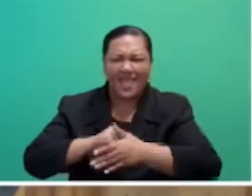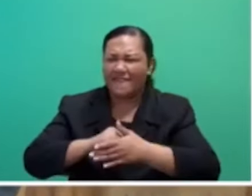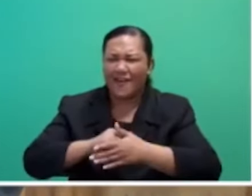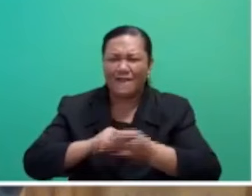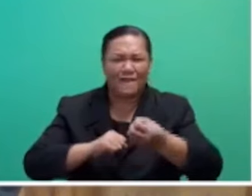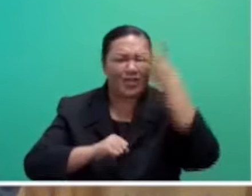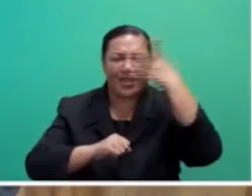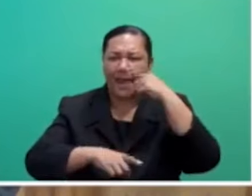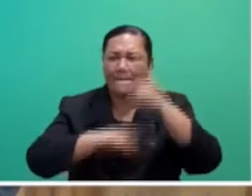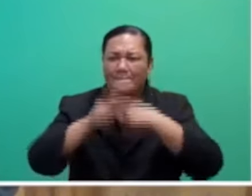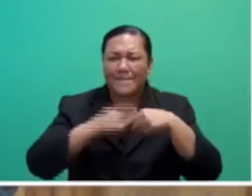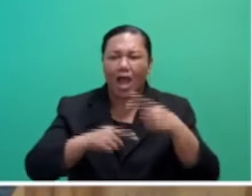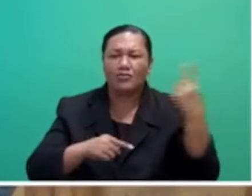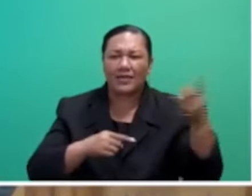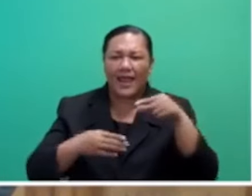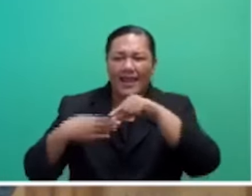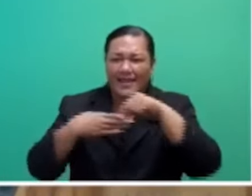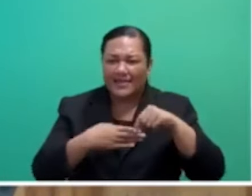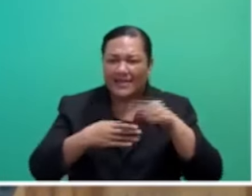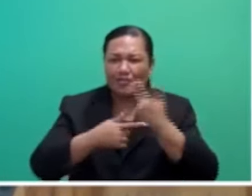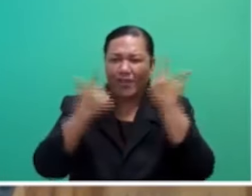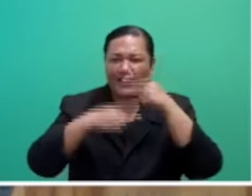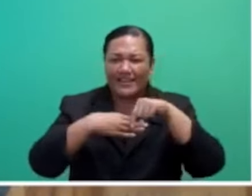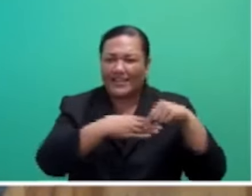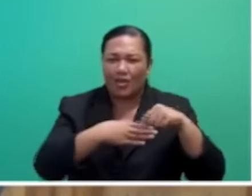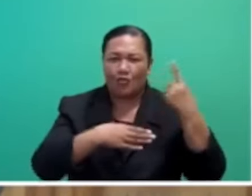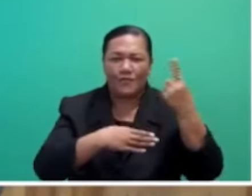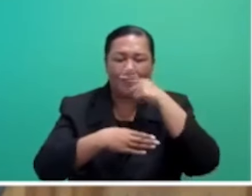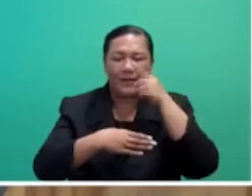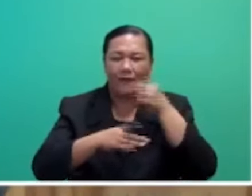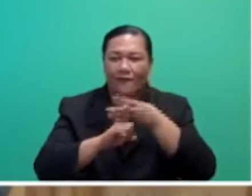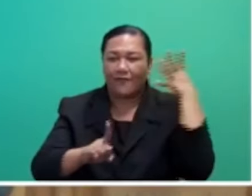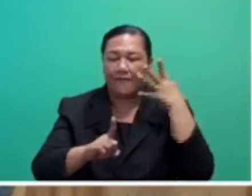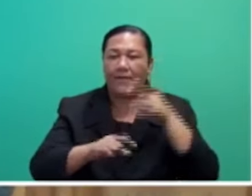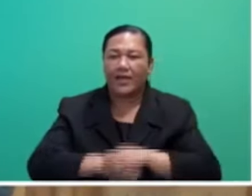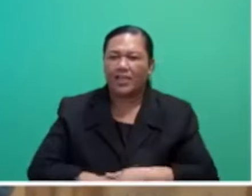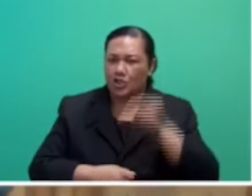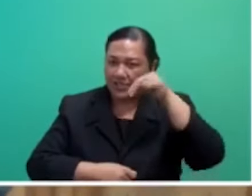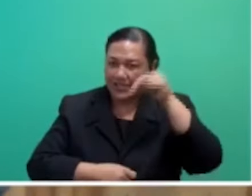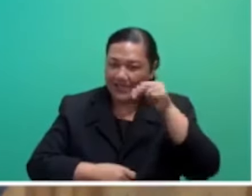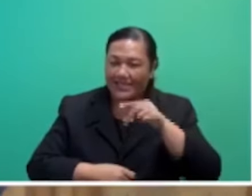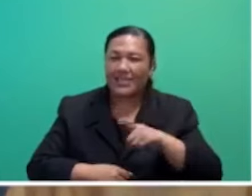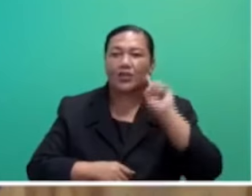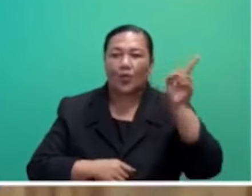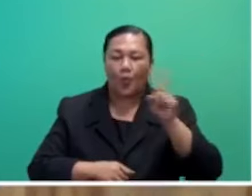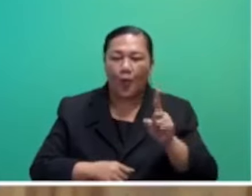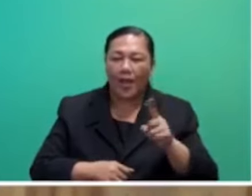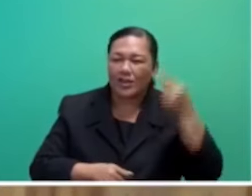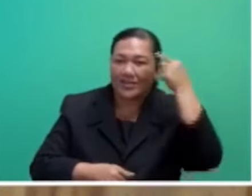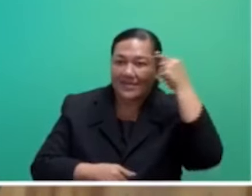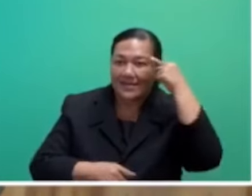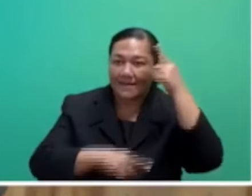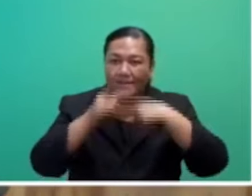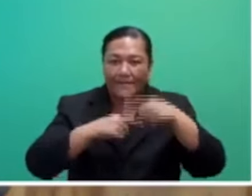You need to be bounded by the unity and faith of the people of Fiji, irrespective of their gender,